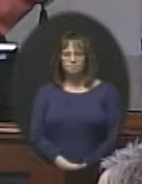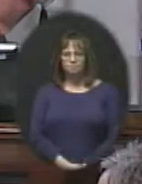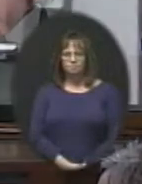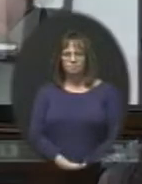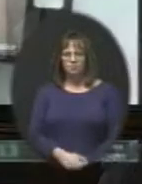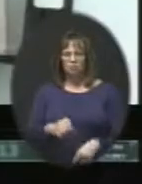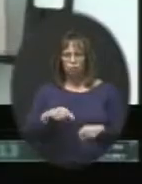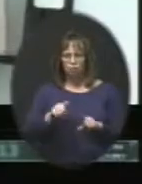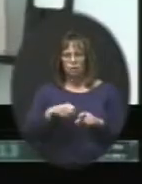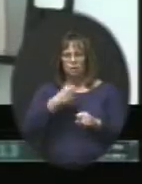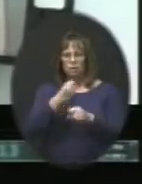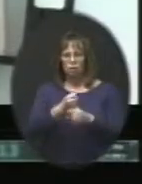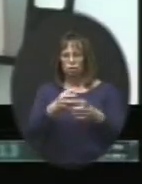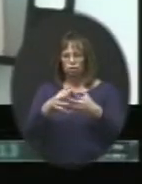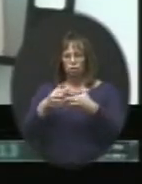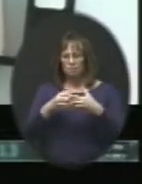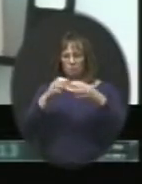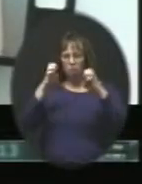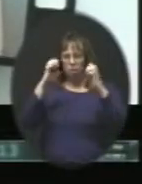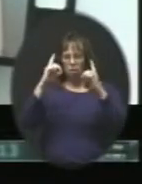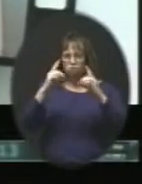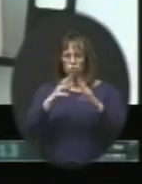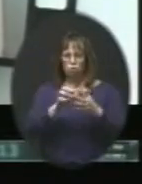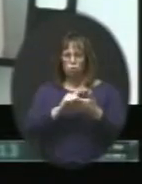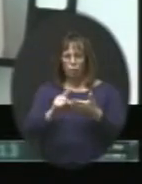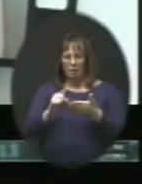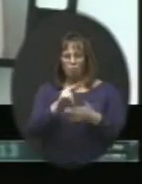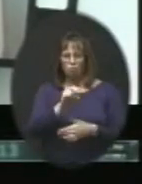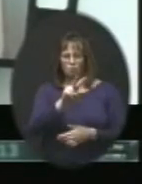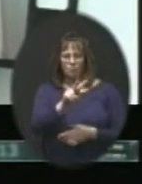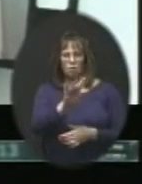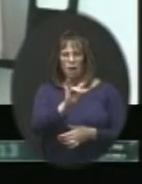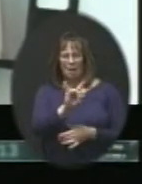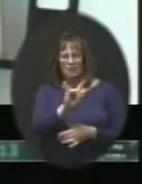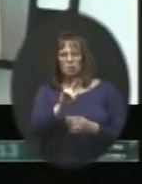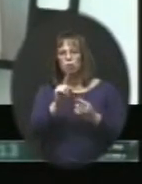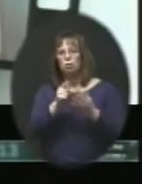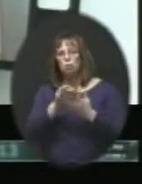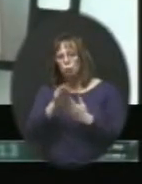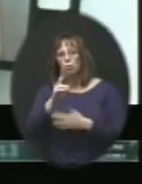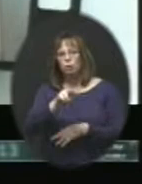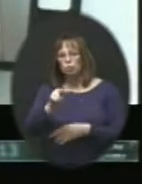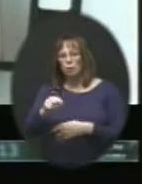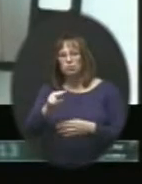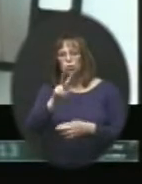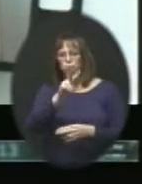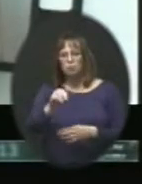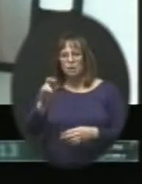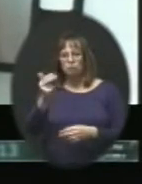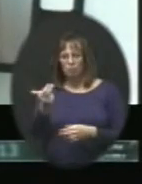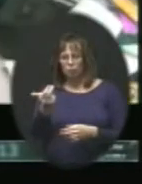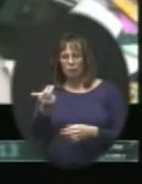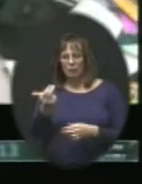During this year's American Education Week, from November 18th through the 2022nd, 2013,